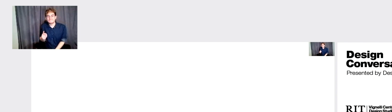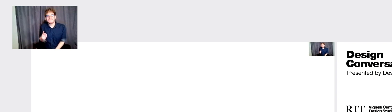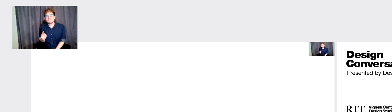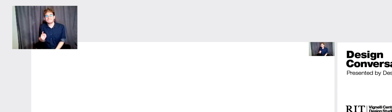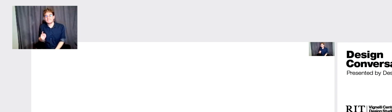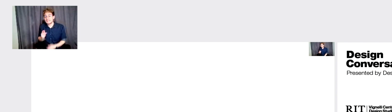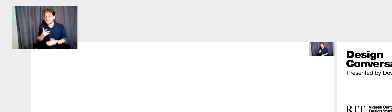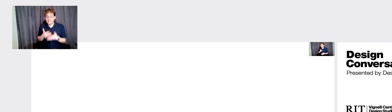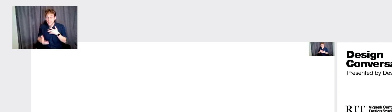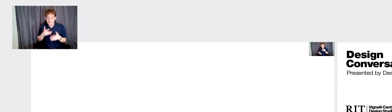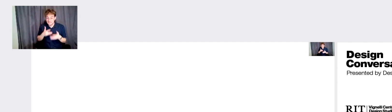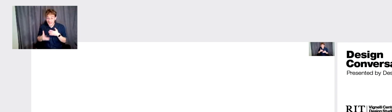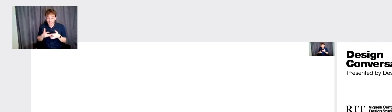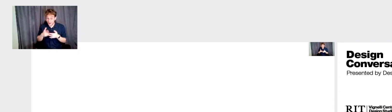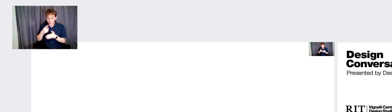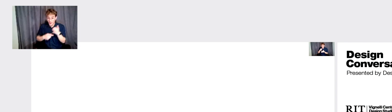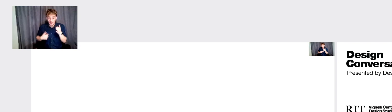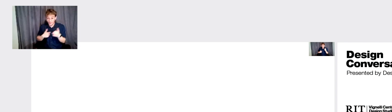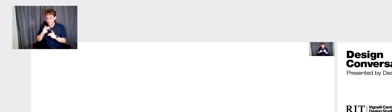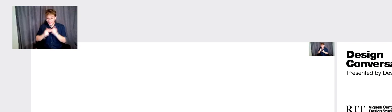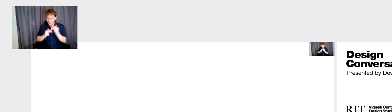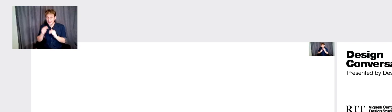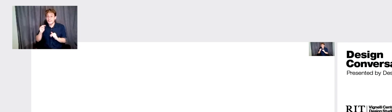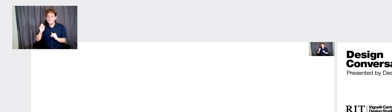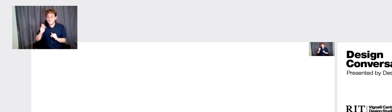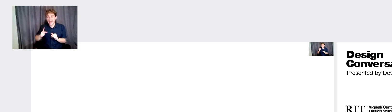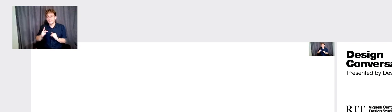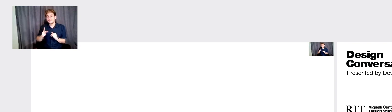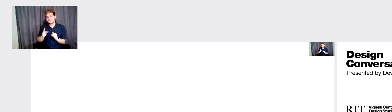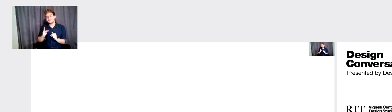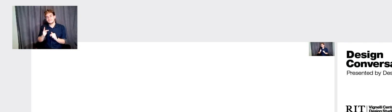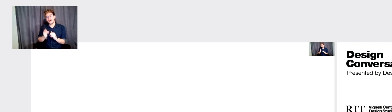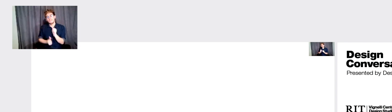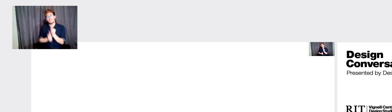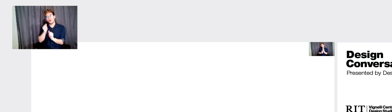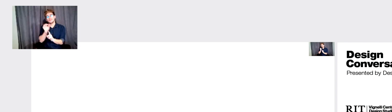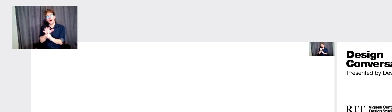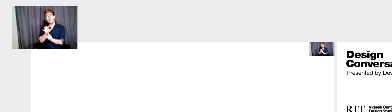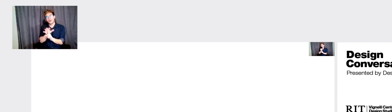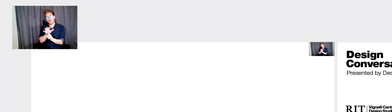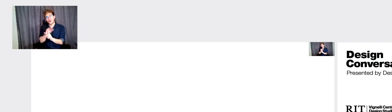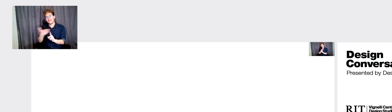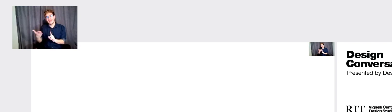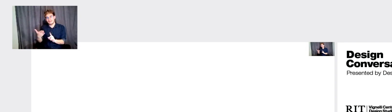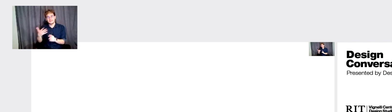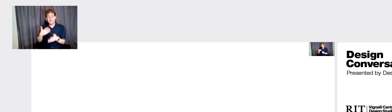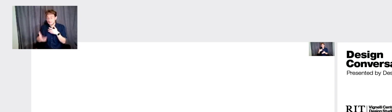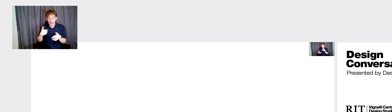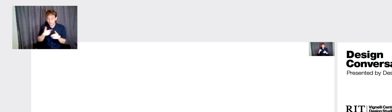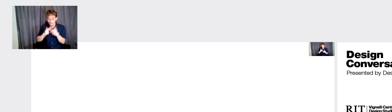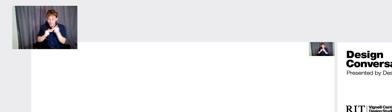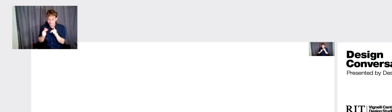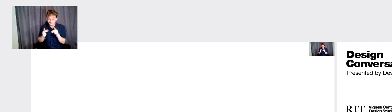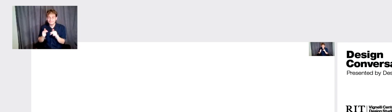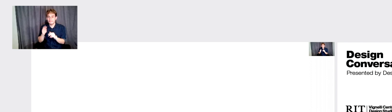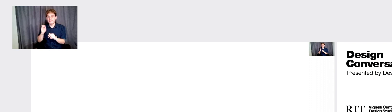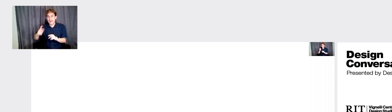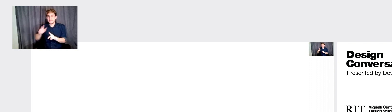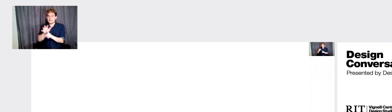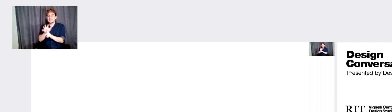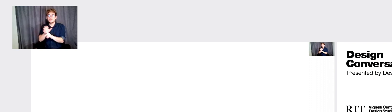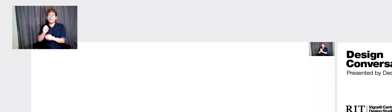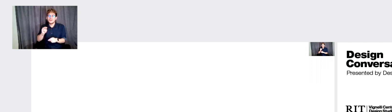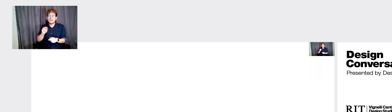regardless of what we build, eventually the map becomes the most popular feature. And, uh, the other thing is like, you know, New